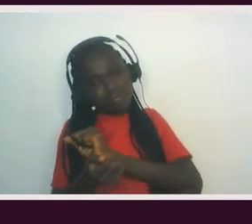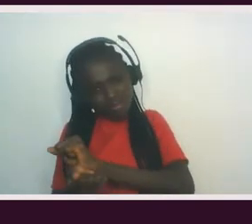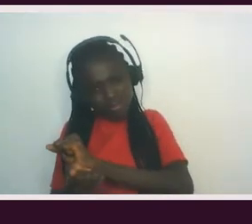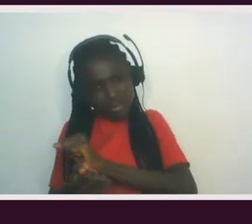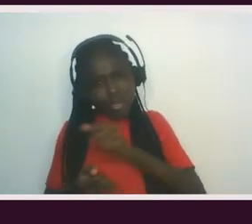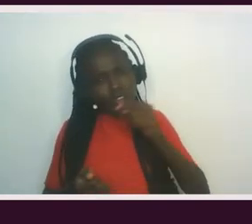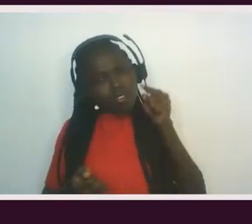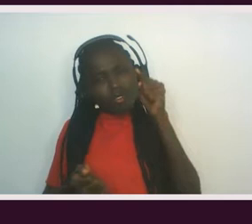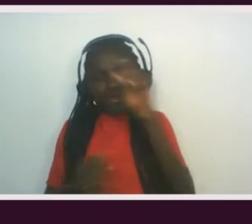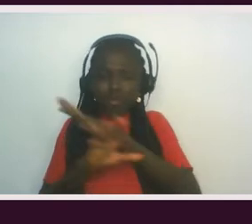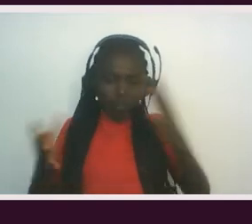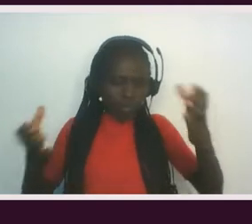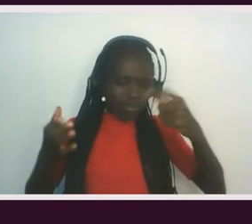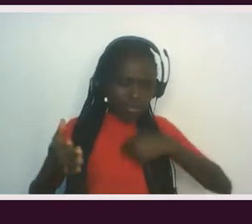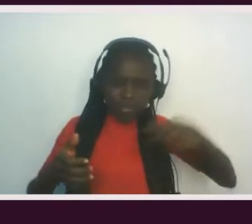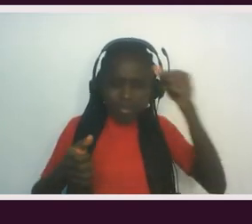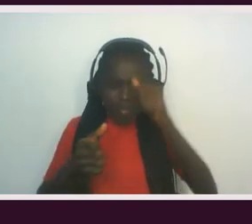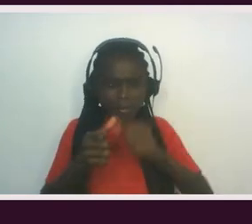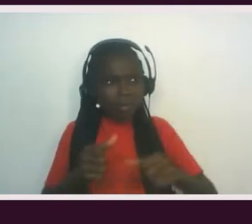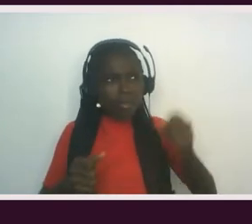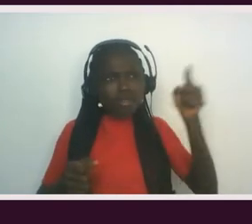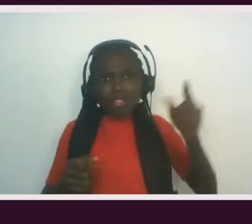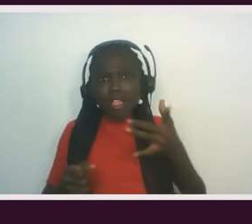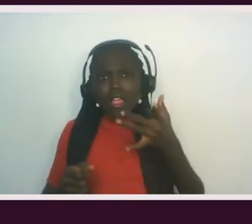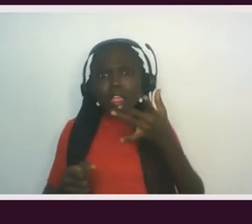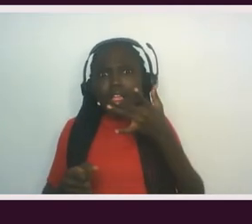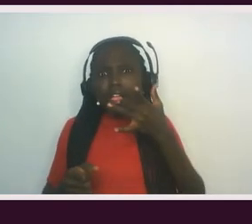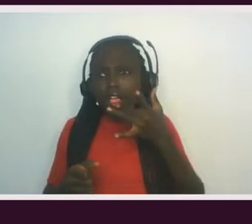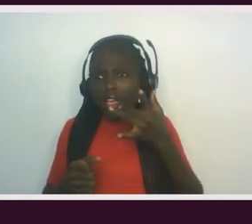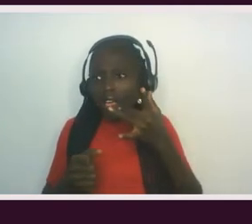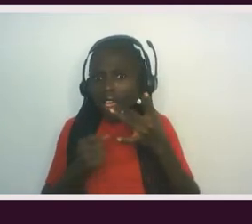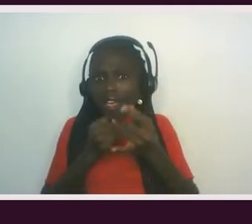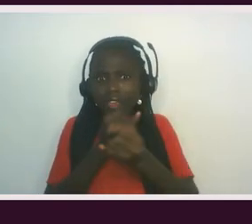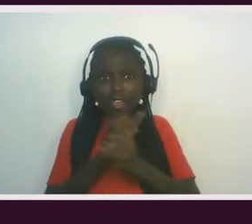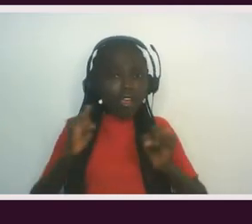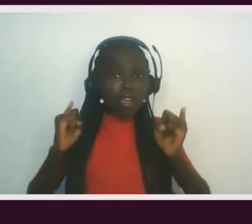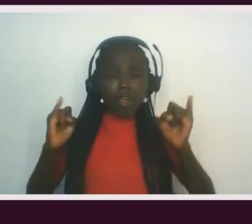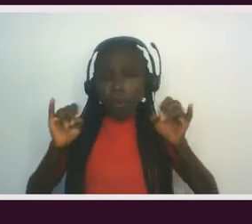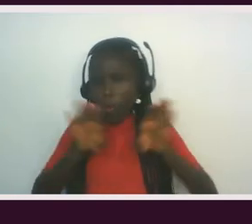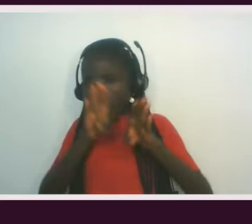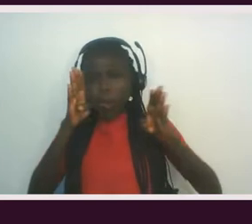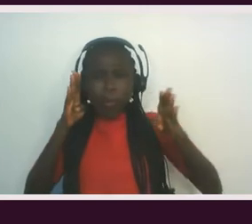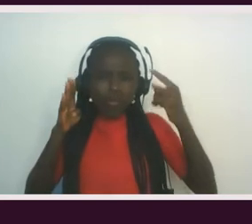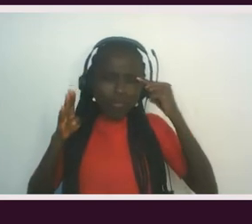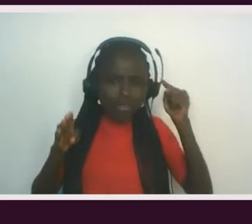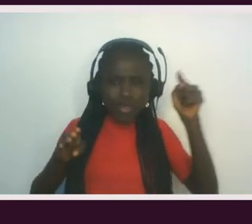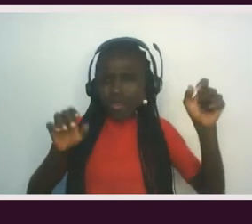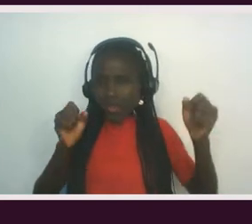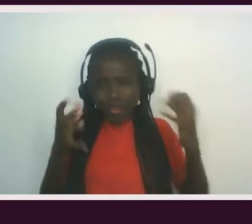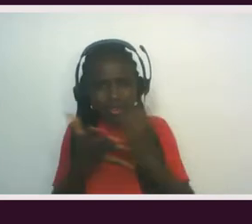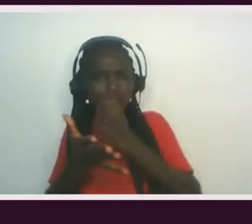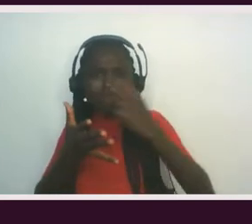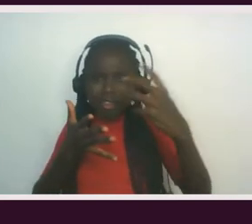want me to remind you of what it could be to taste the nectar of liberation that will open up for you possibility.